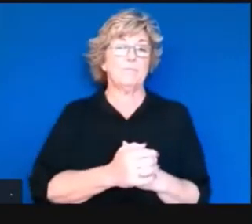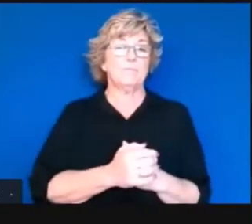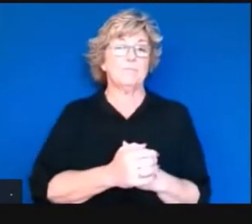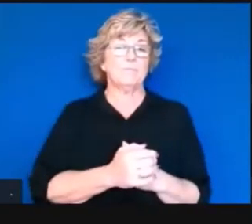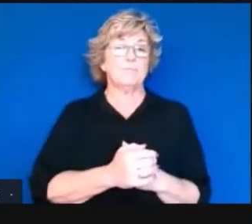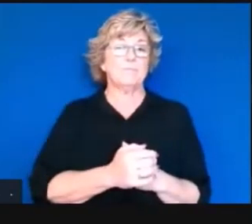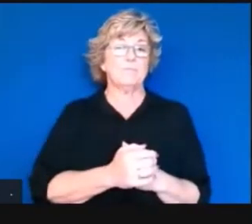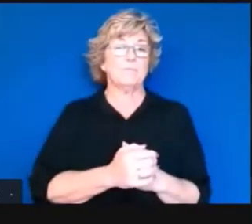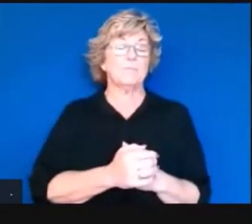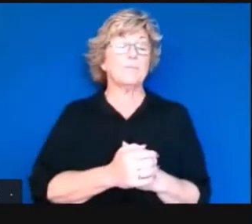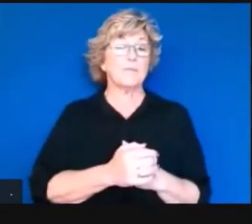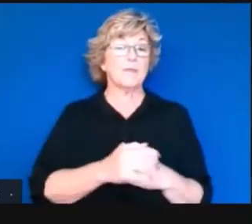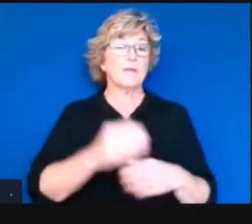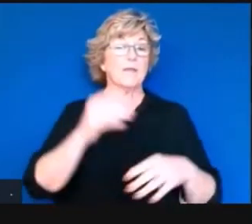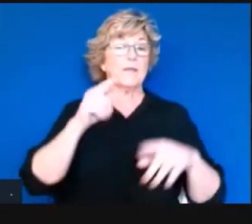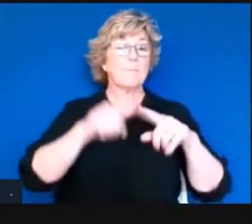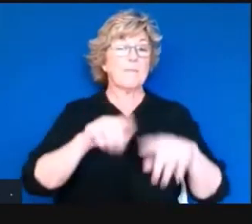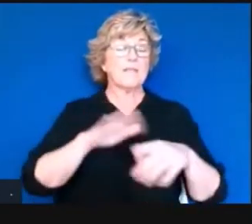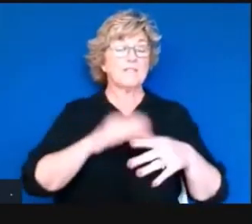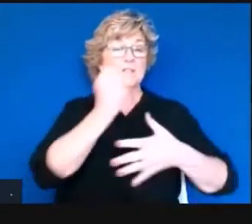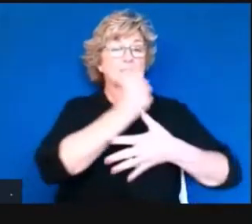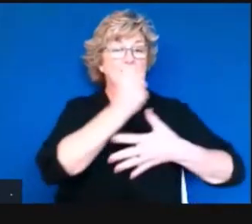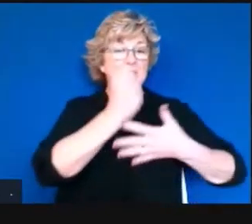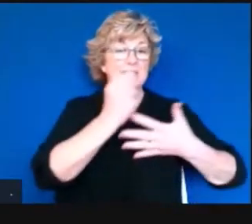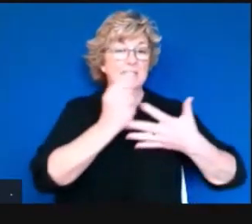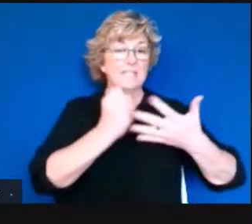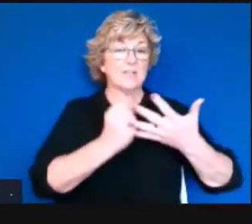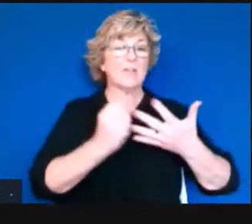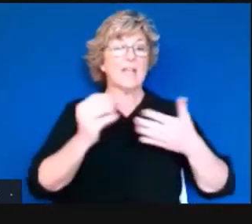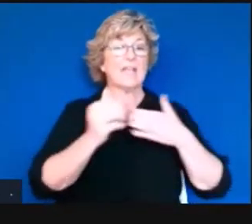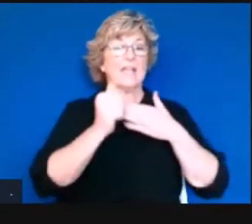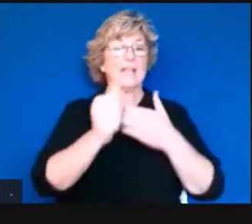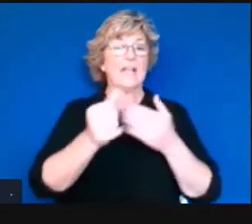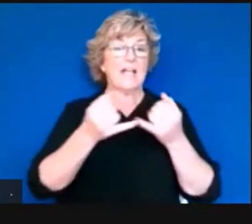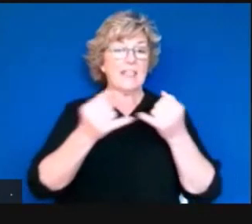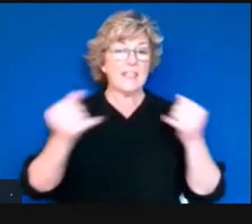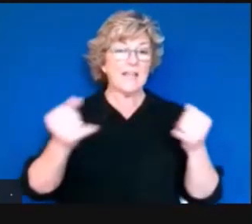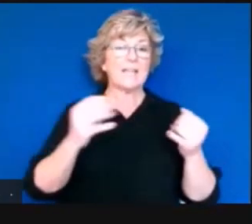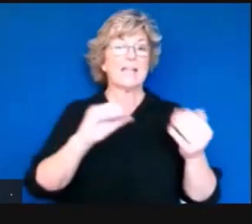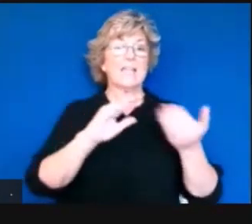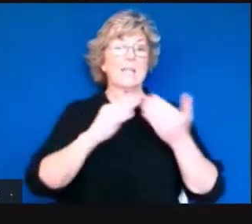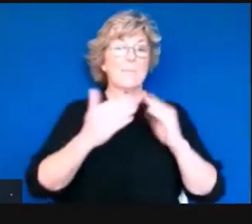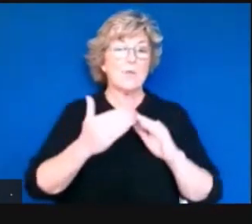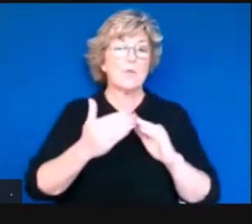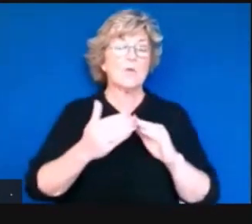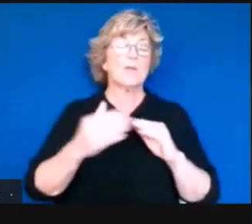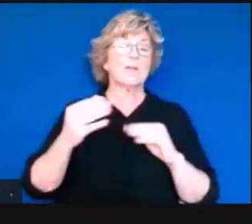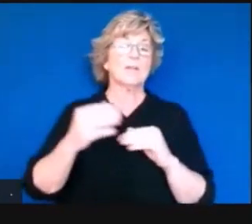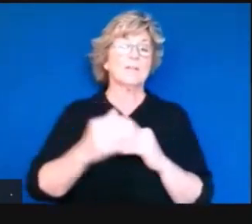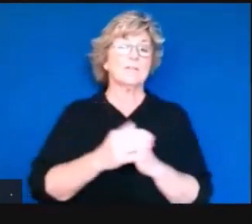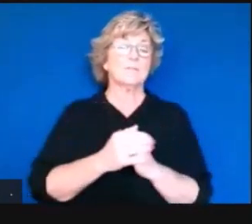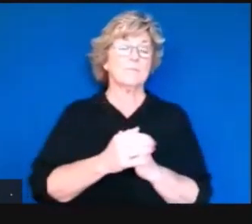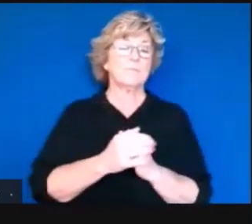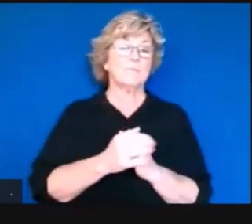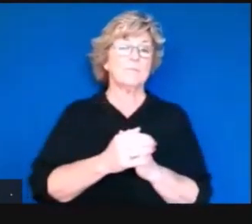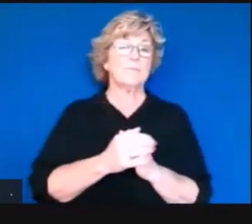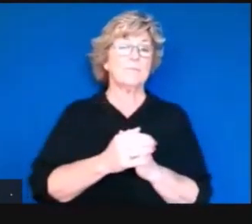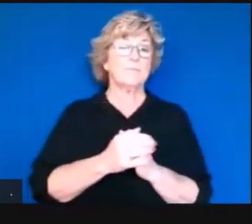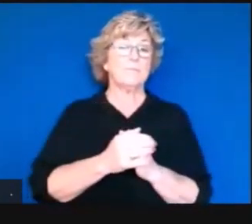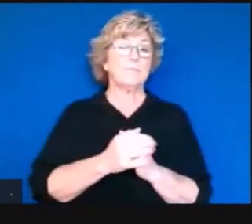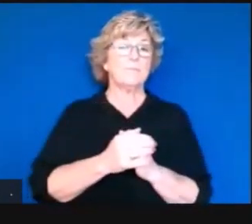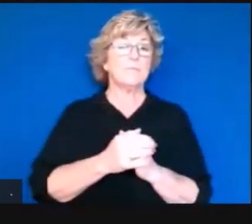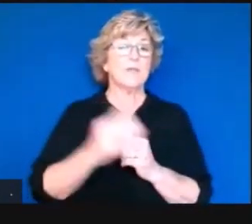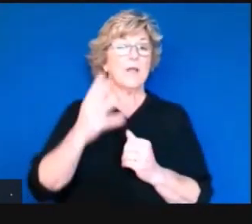was anticipated based upon the plans of our guidelines work group and our community advisory group. I'll talk about them in just a moment. But briefly,